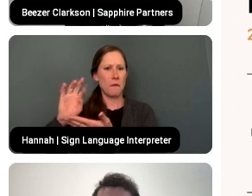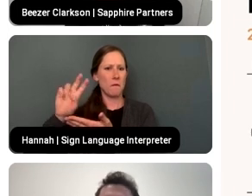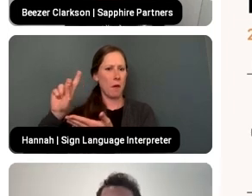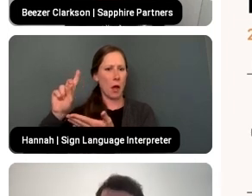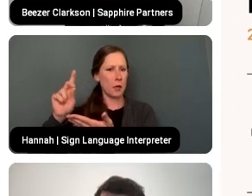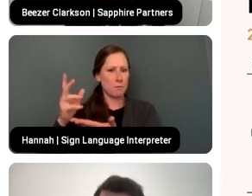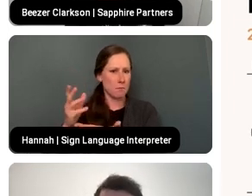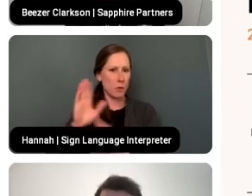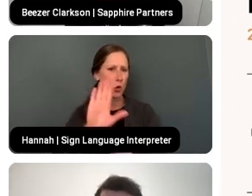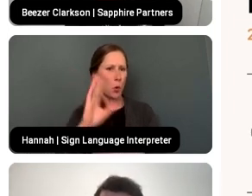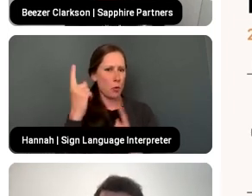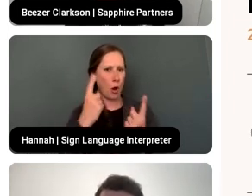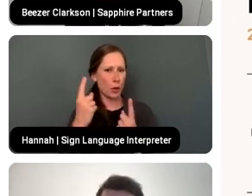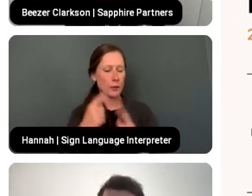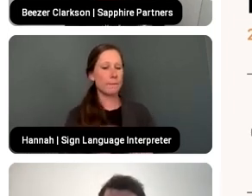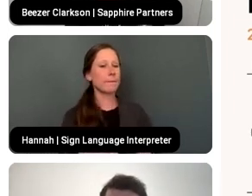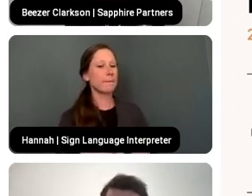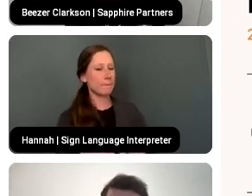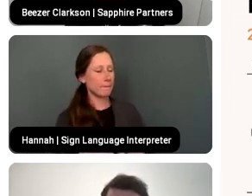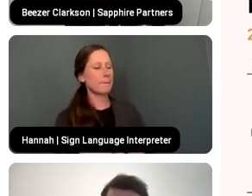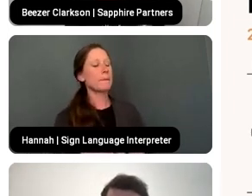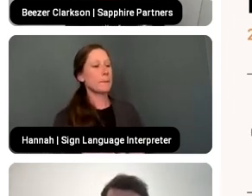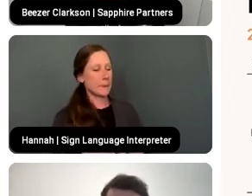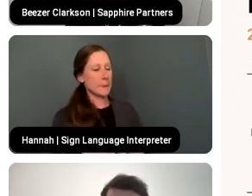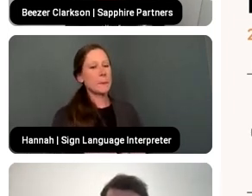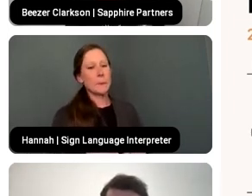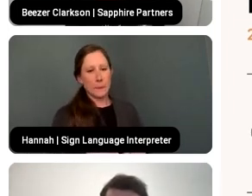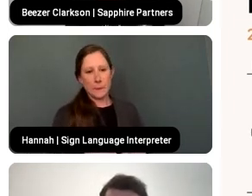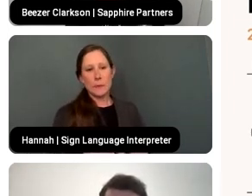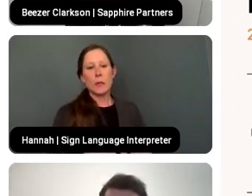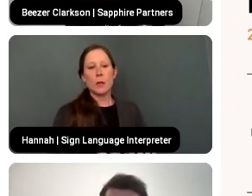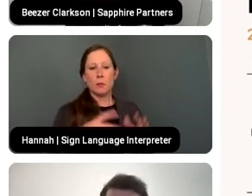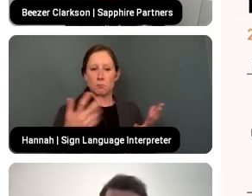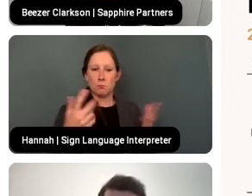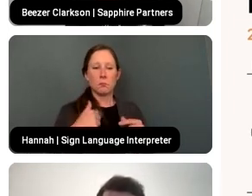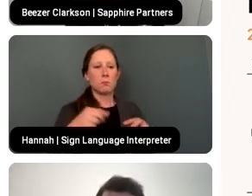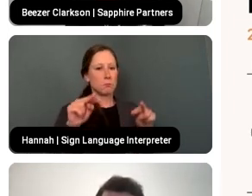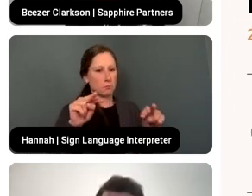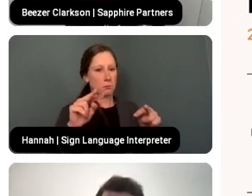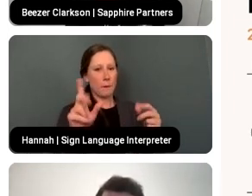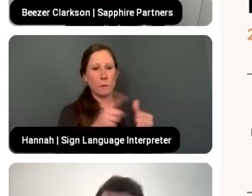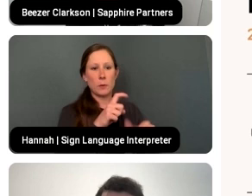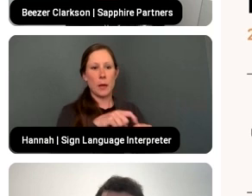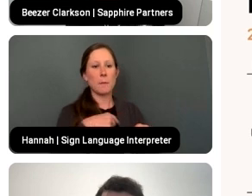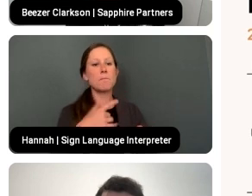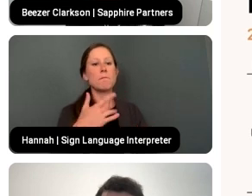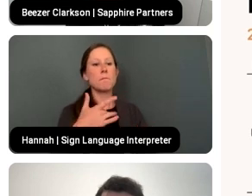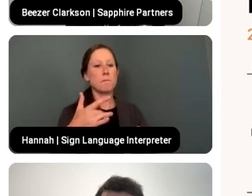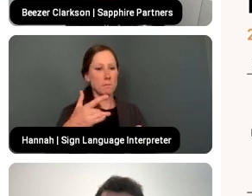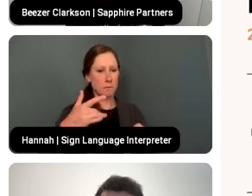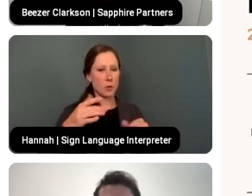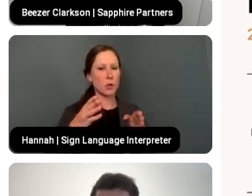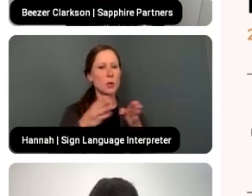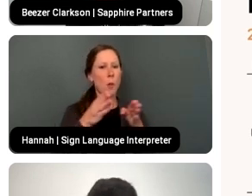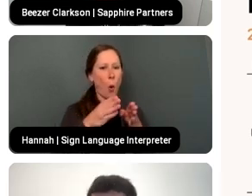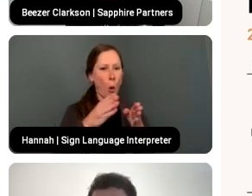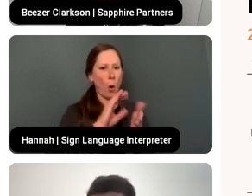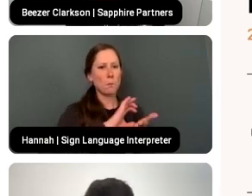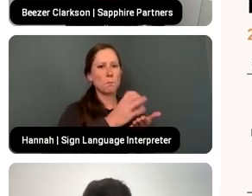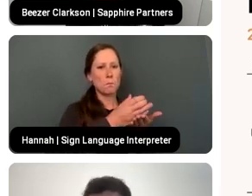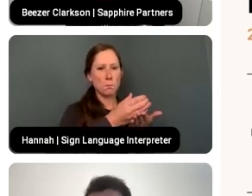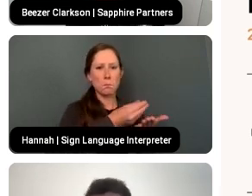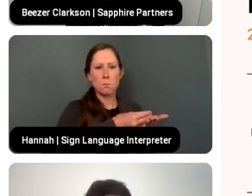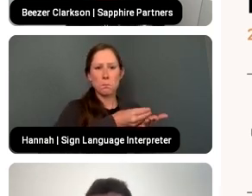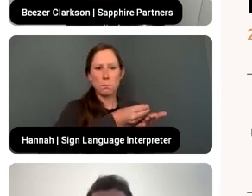What I was thinking when I saw this was for the smaller funds, it's typically fundraisers that are high net worth, friends of friends, family